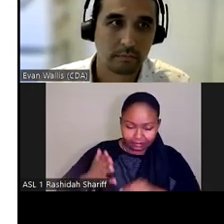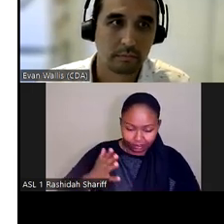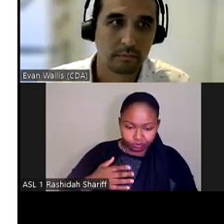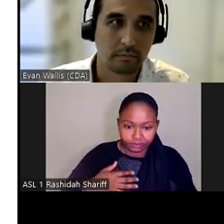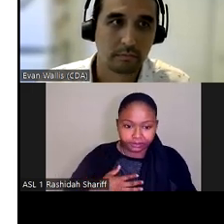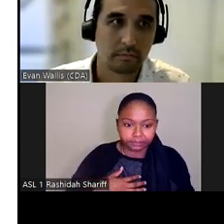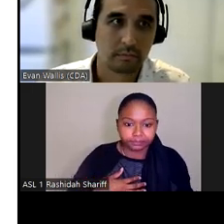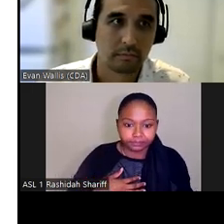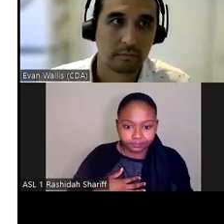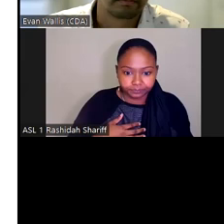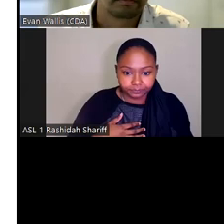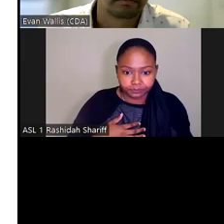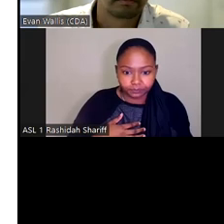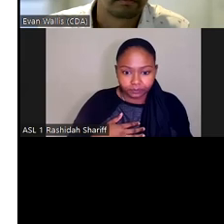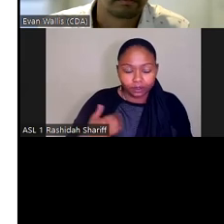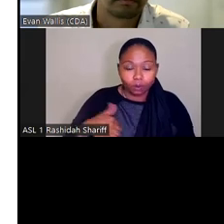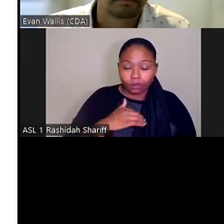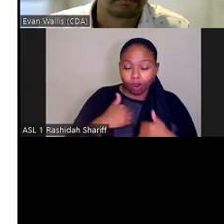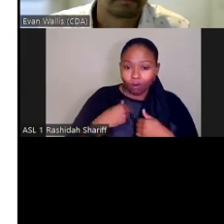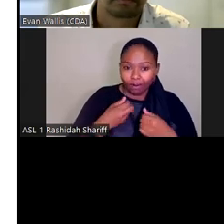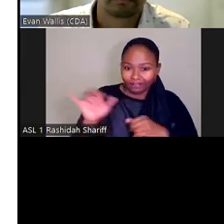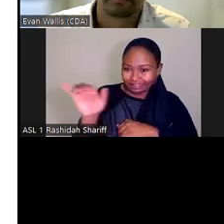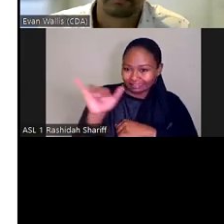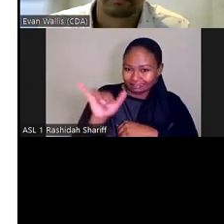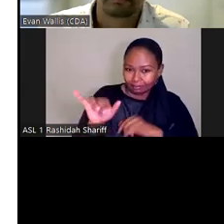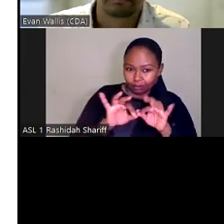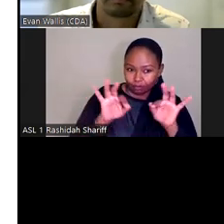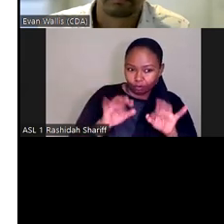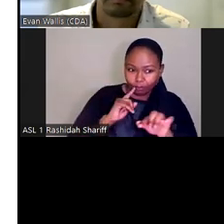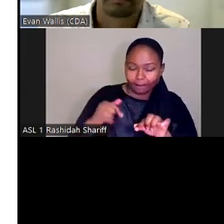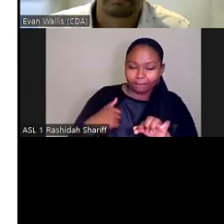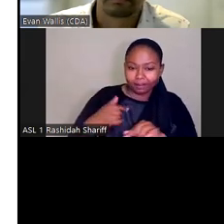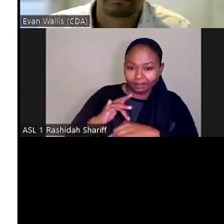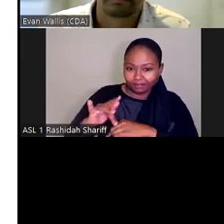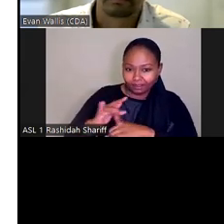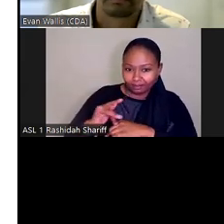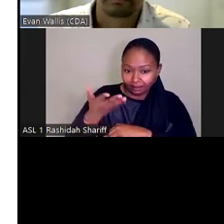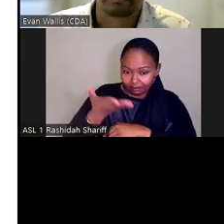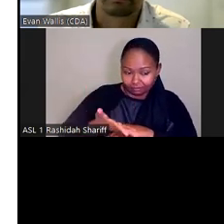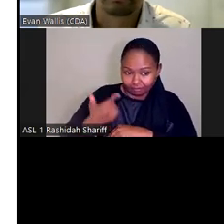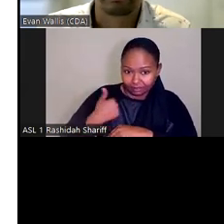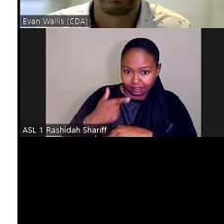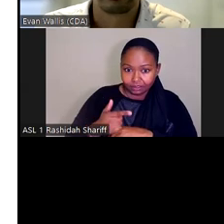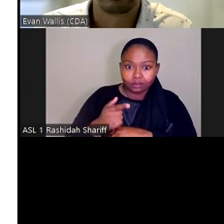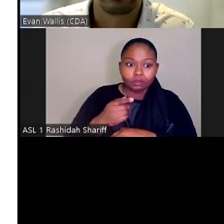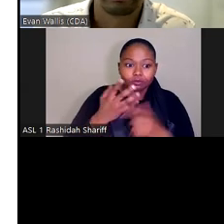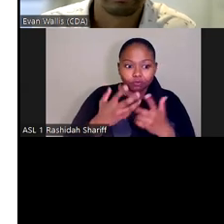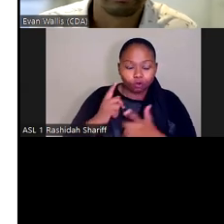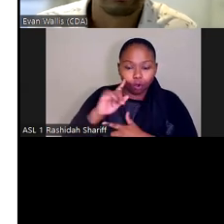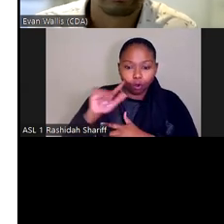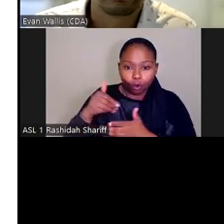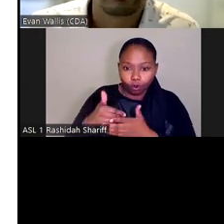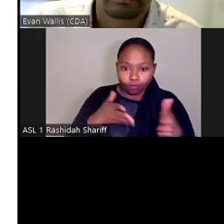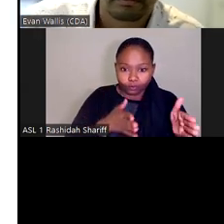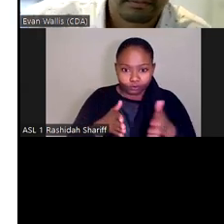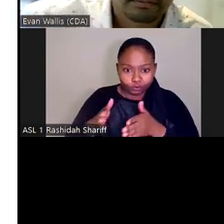format, although the availability of data does vary a bit. So you want to find a consistent set of demographics currently across all the goals and strategies. However, we